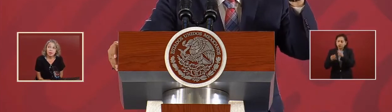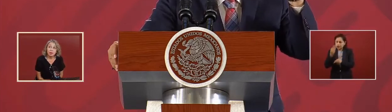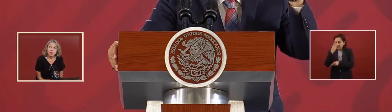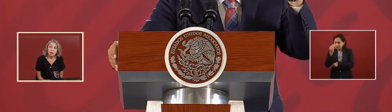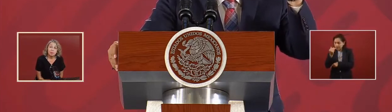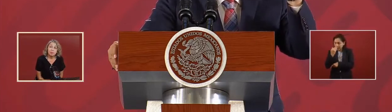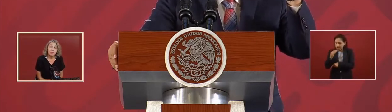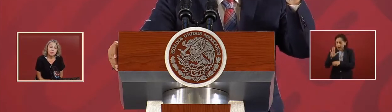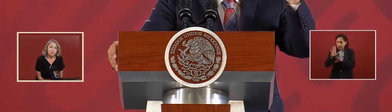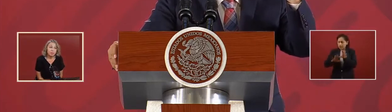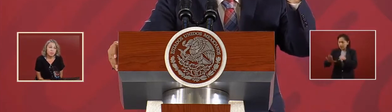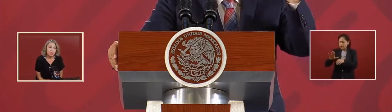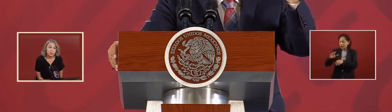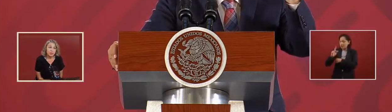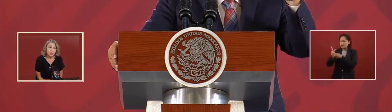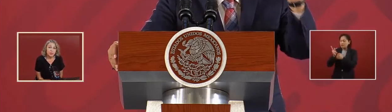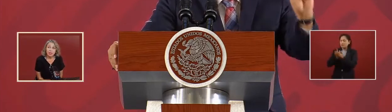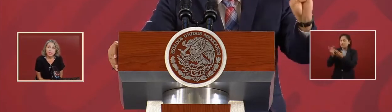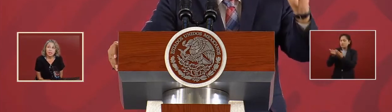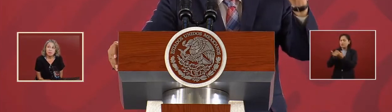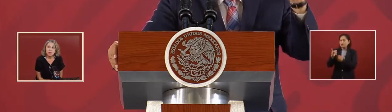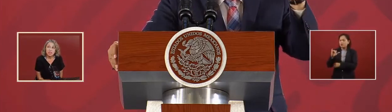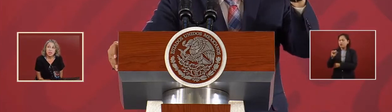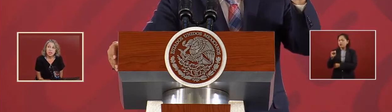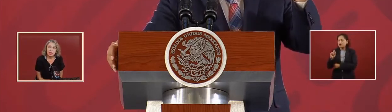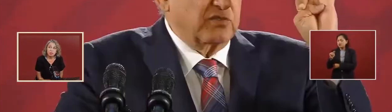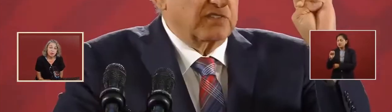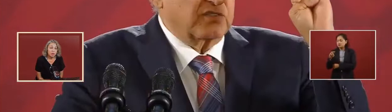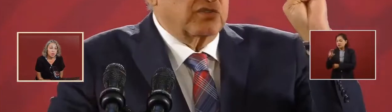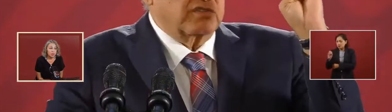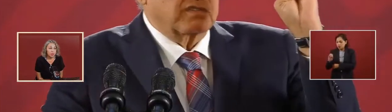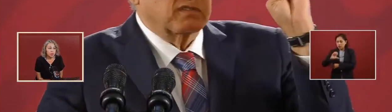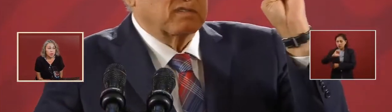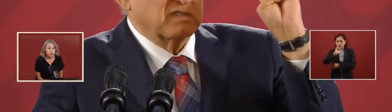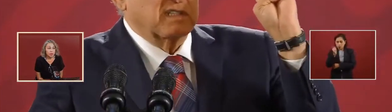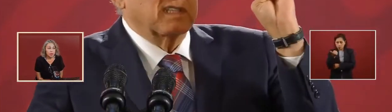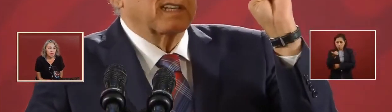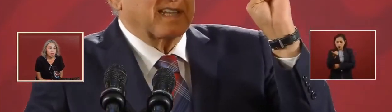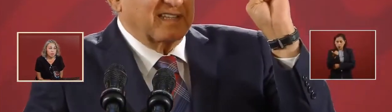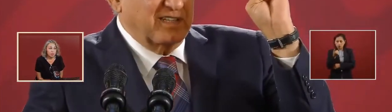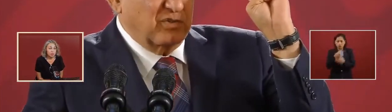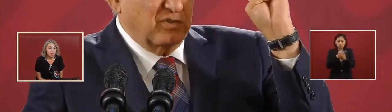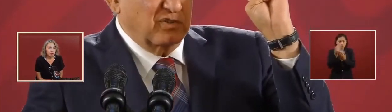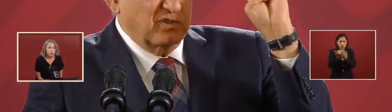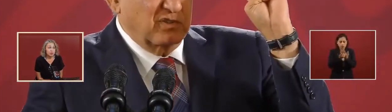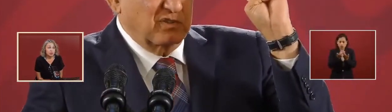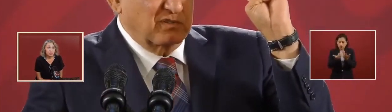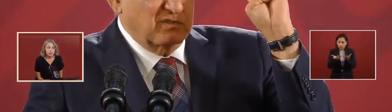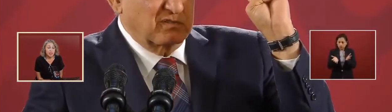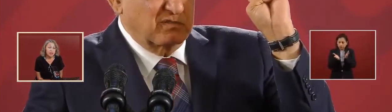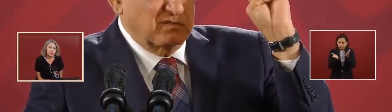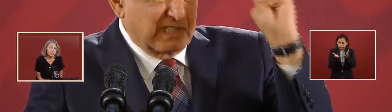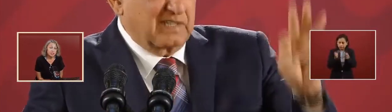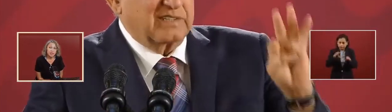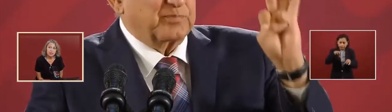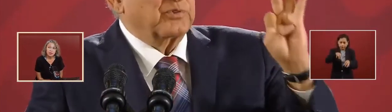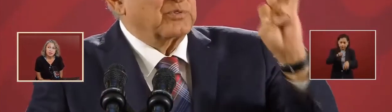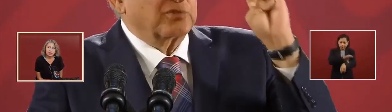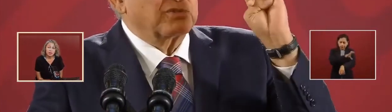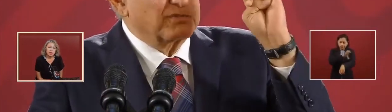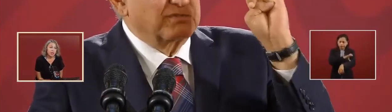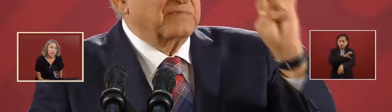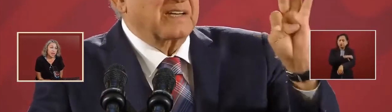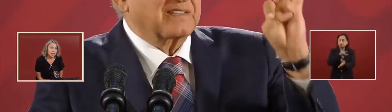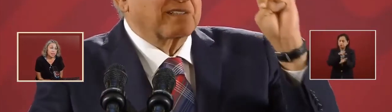he's mentioned a couple the growth of the energy sector and I can say that